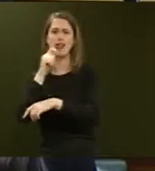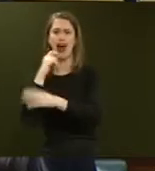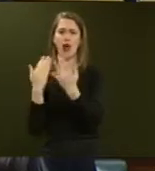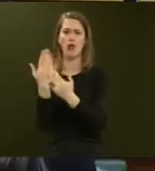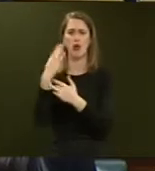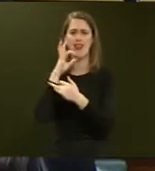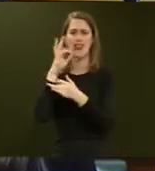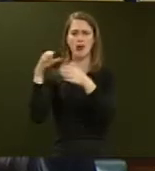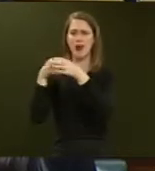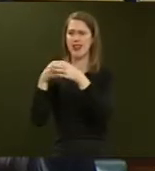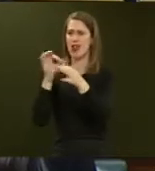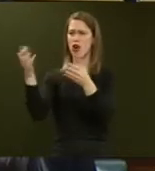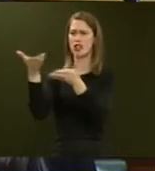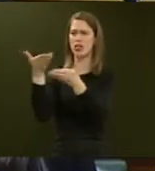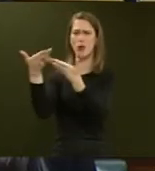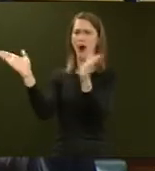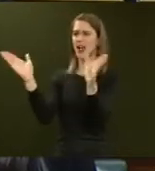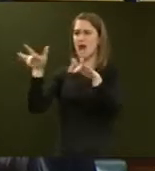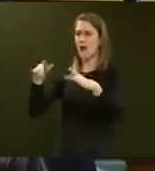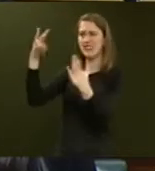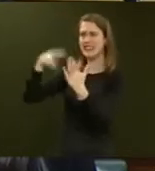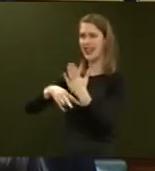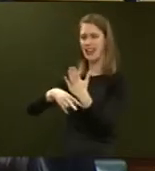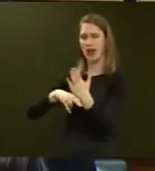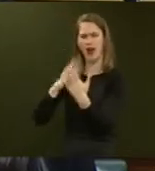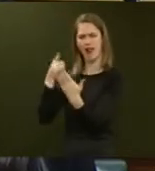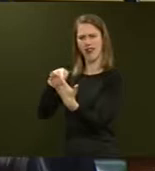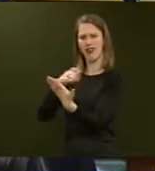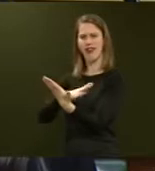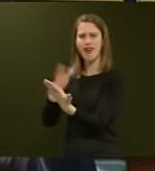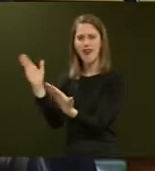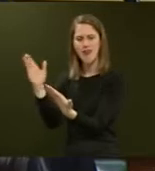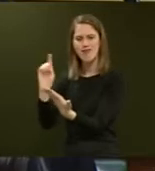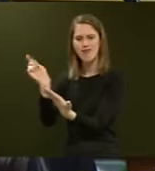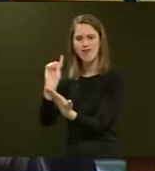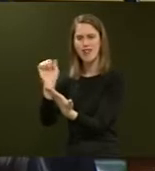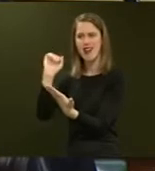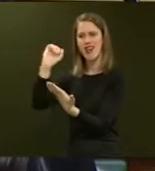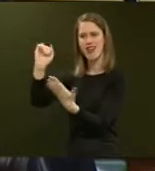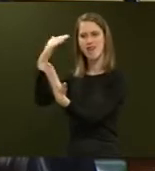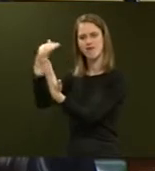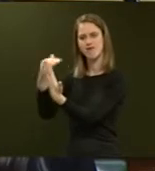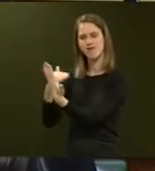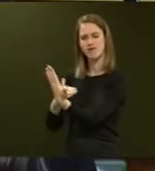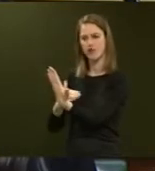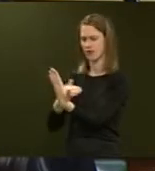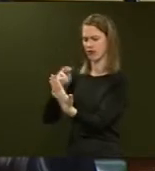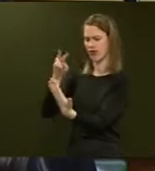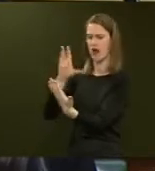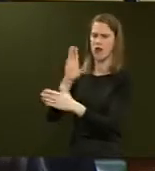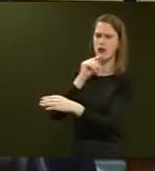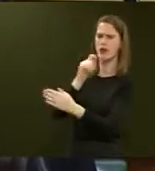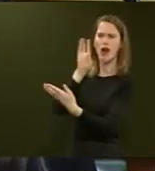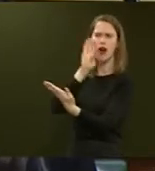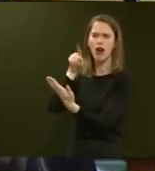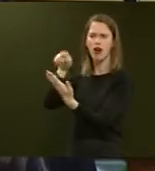Party. They haven't consulted more widely on it, so we haven't seen it. But one thing that seems clear is that the regime that they're putting forward, from what we can see from the media,